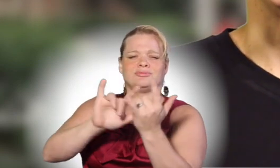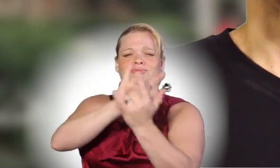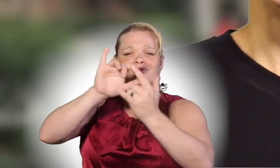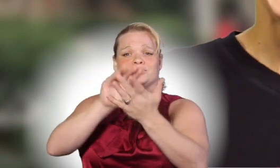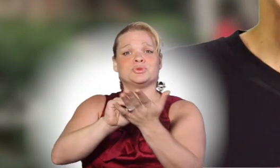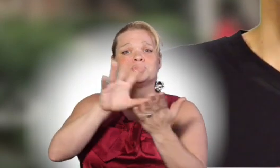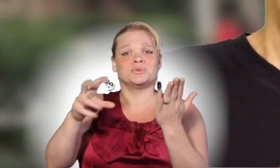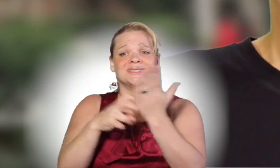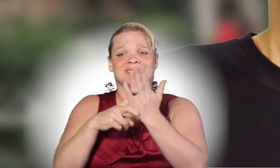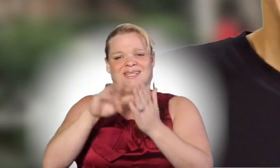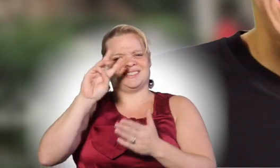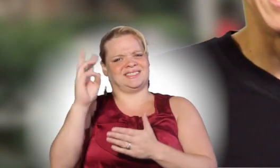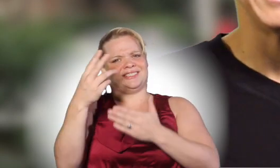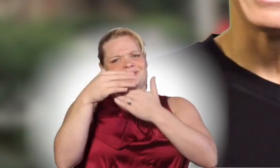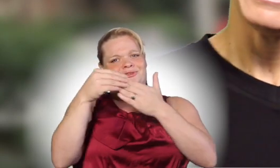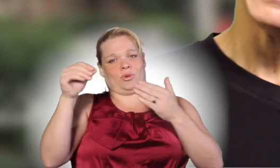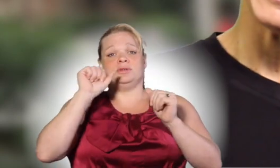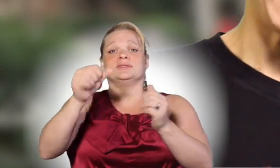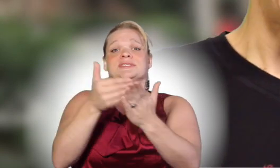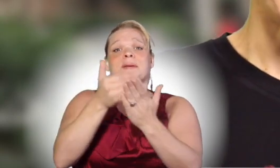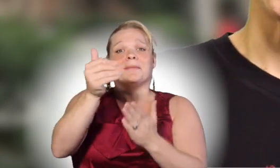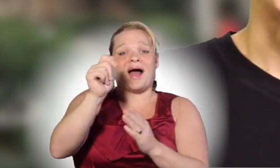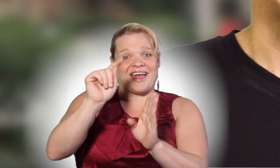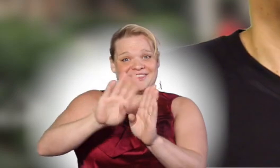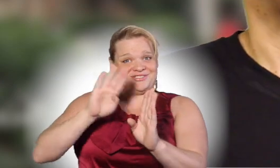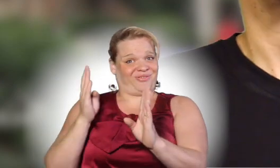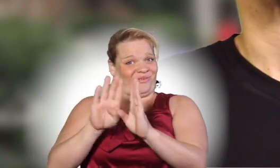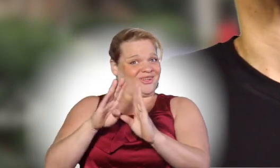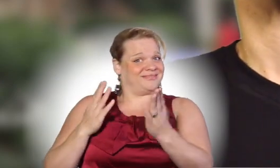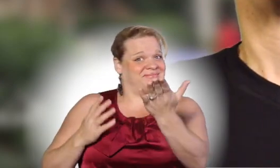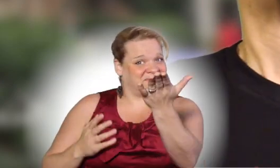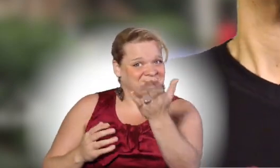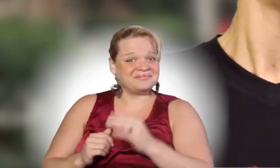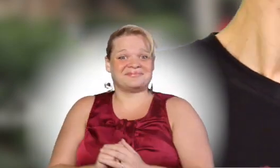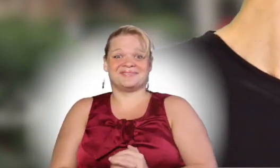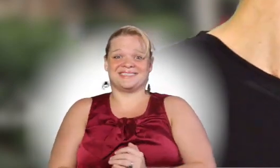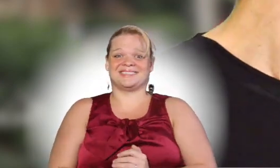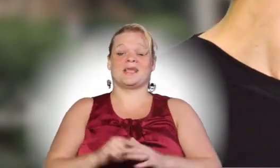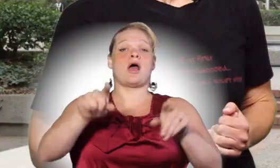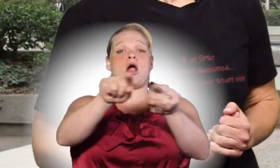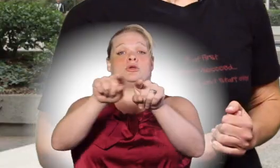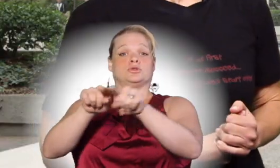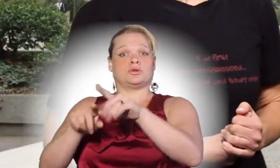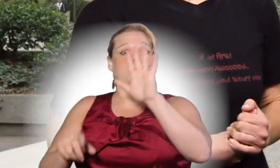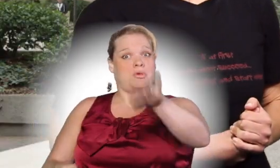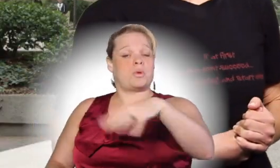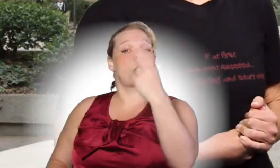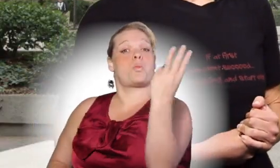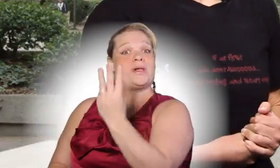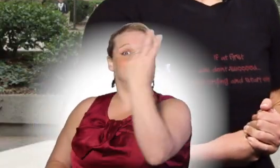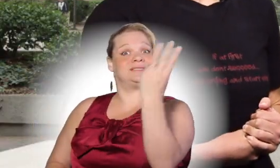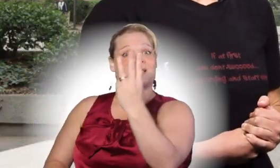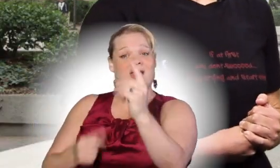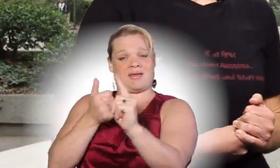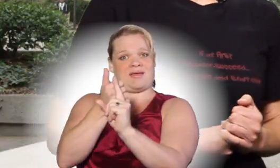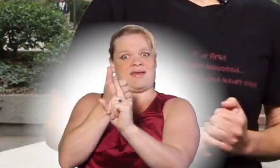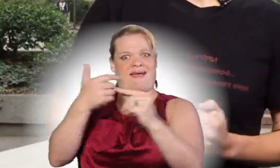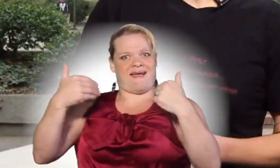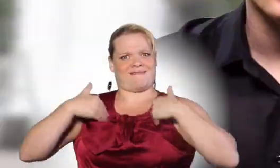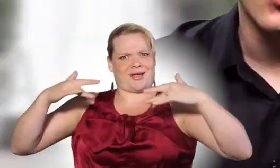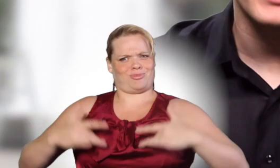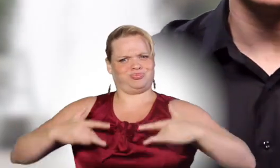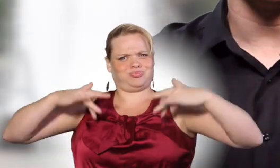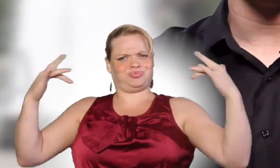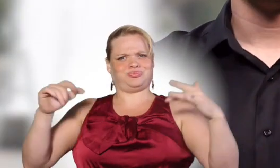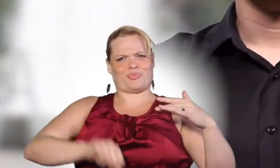tickets are just $6, guys, and they can be purchased at the door for your convenience. Sounds fantastic, Suzette. Absolutely,